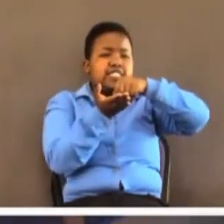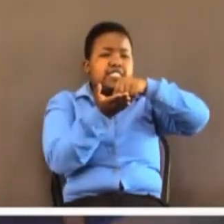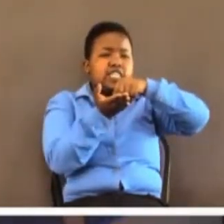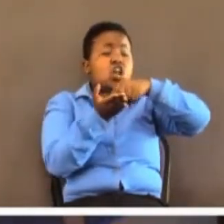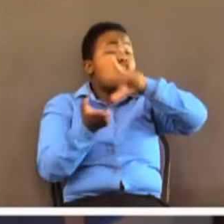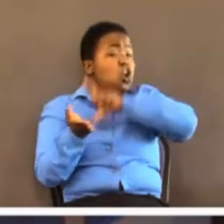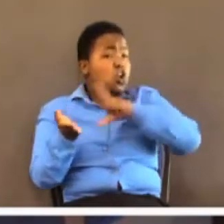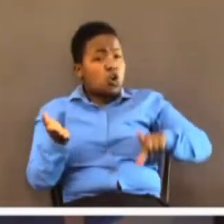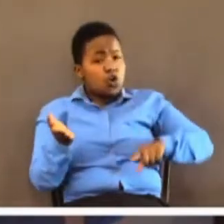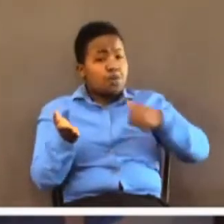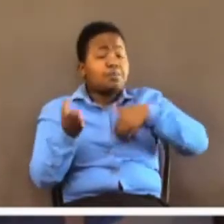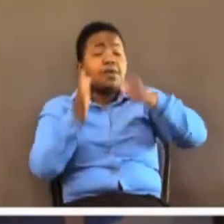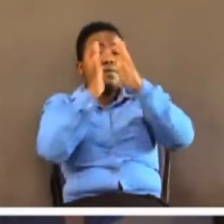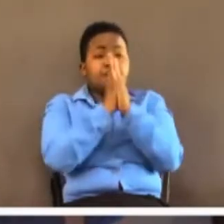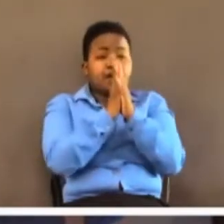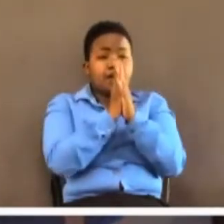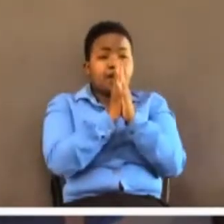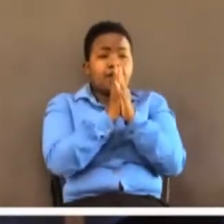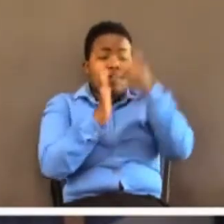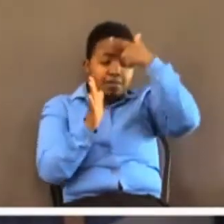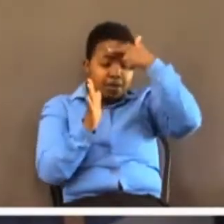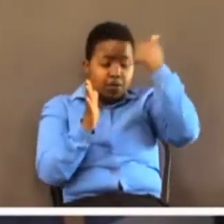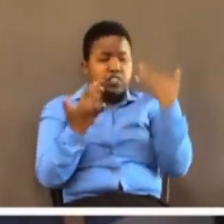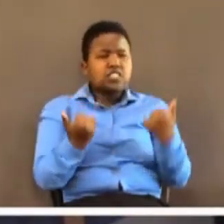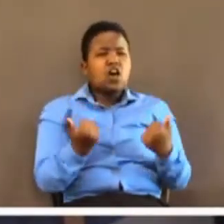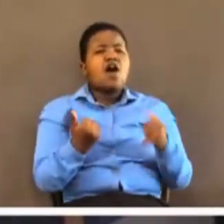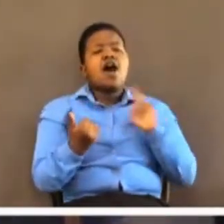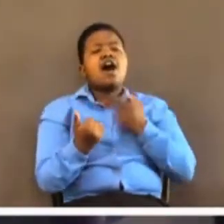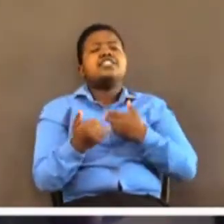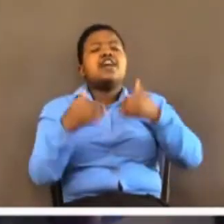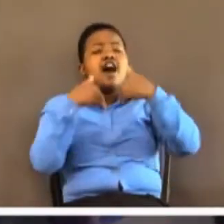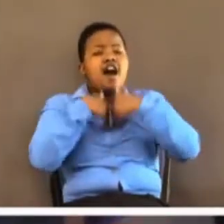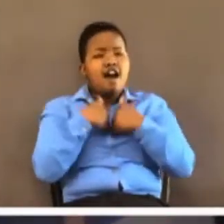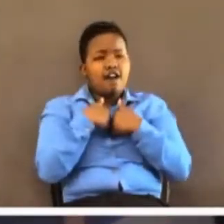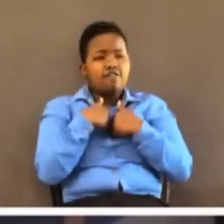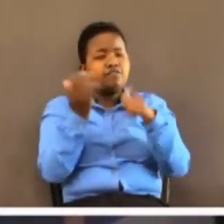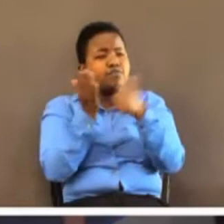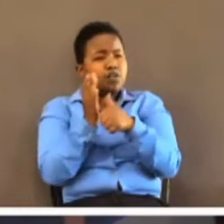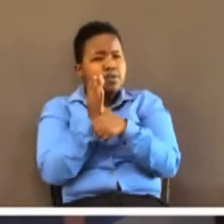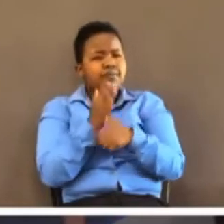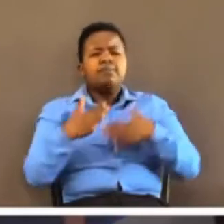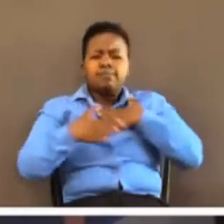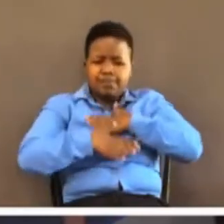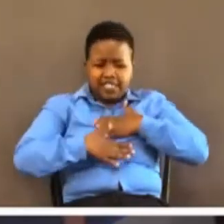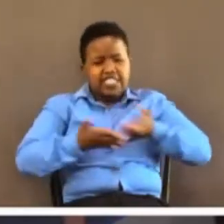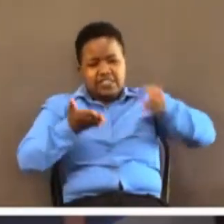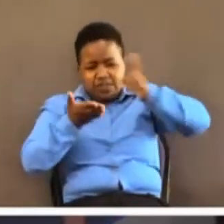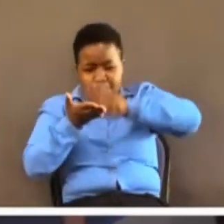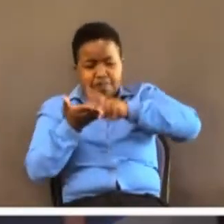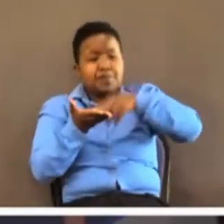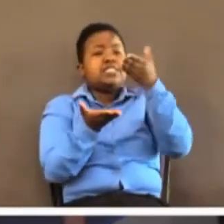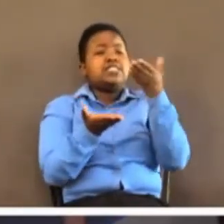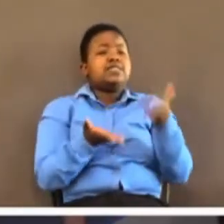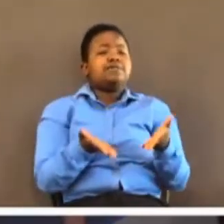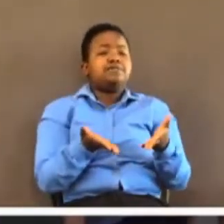I am praying because we are in a problem now. Repeat them. Repeat them in our times. Make them